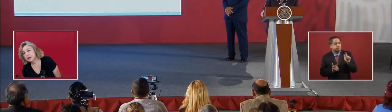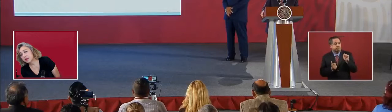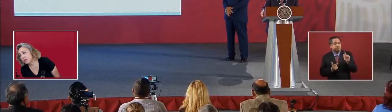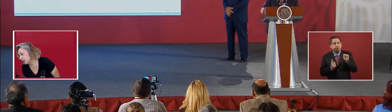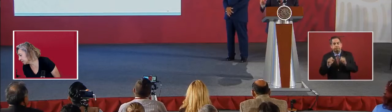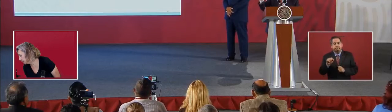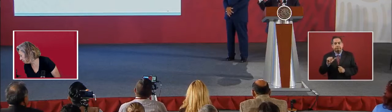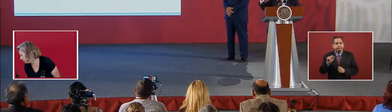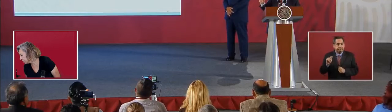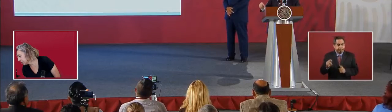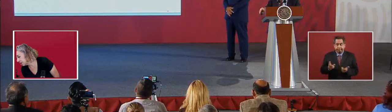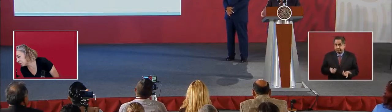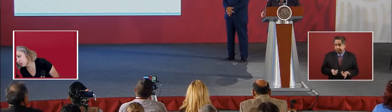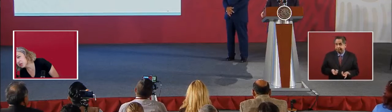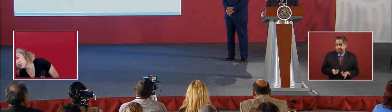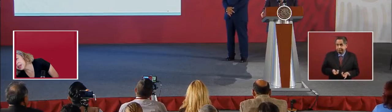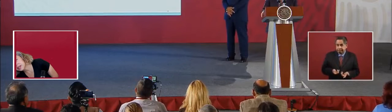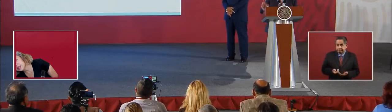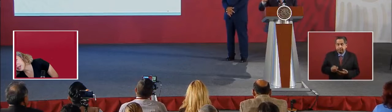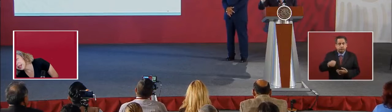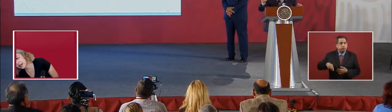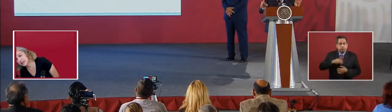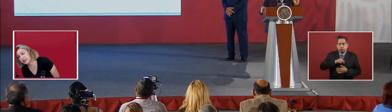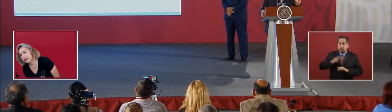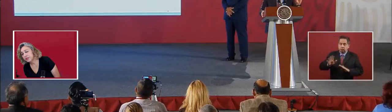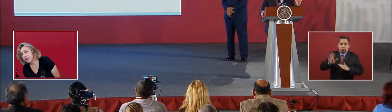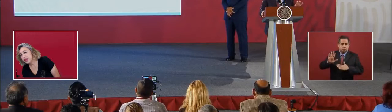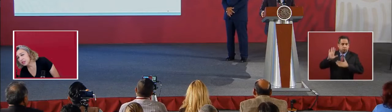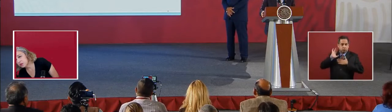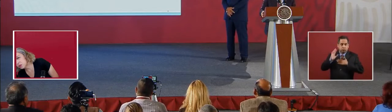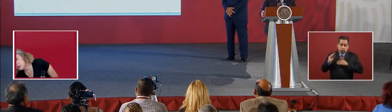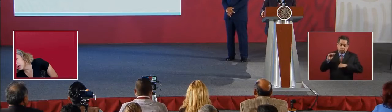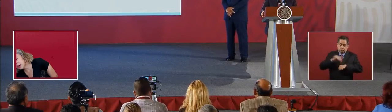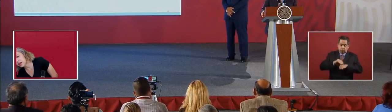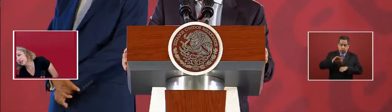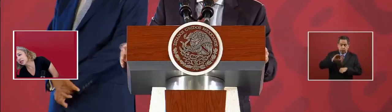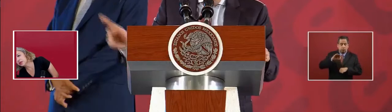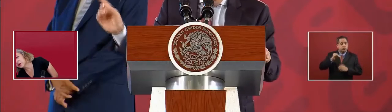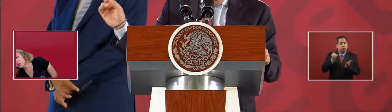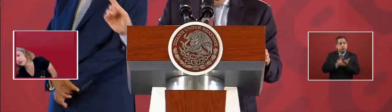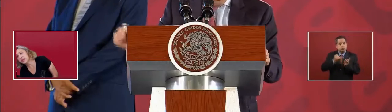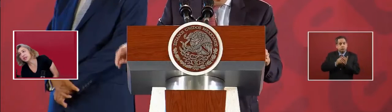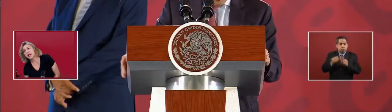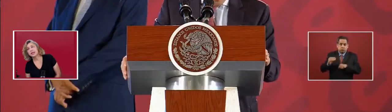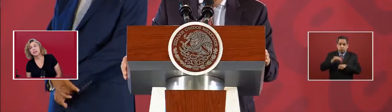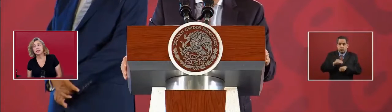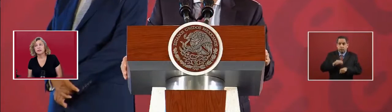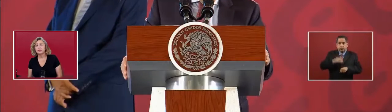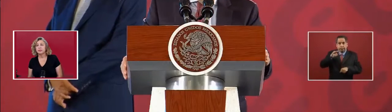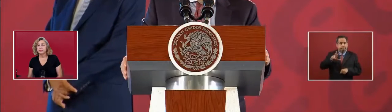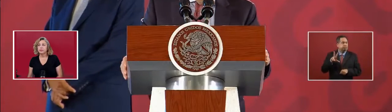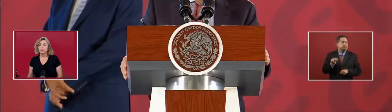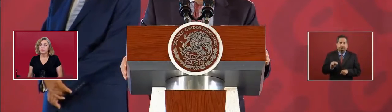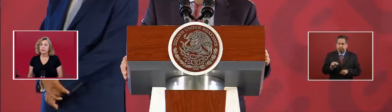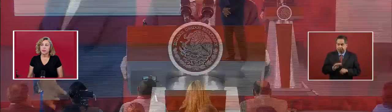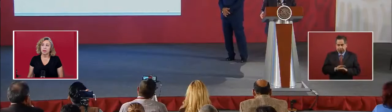And the other one is the efficiency with which they collect. So we're trying not to increase the taxes.